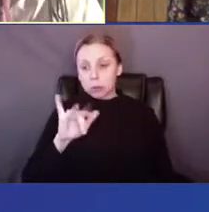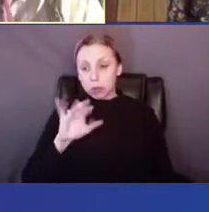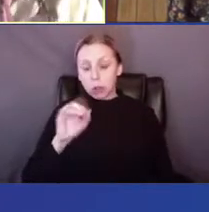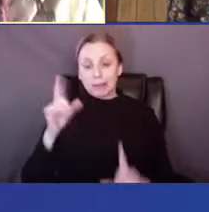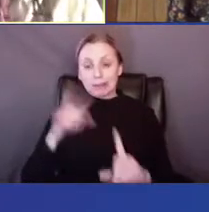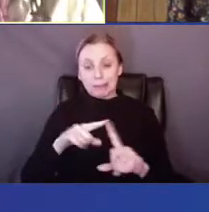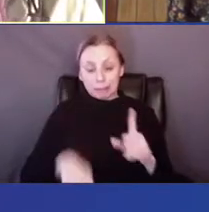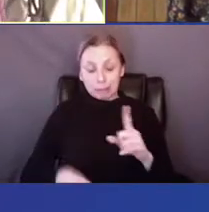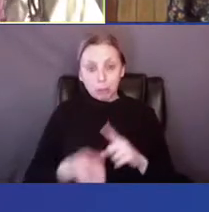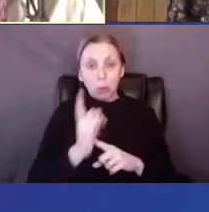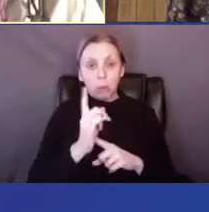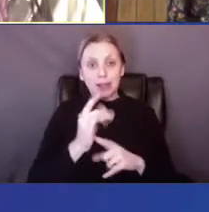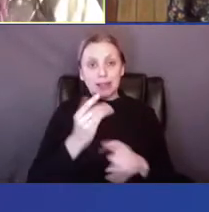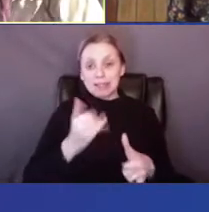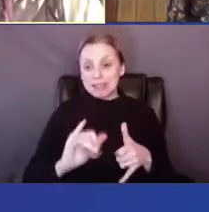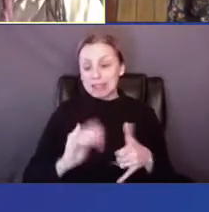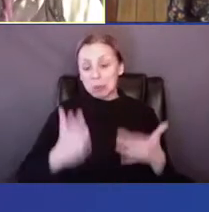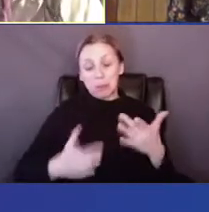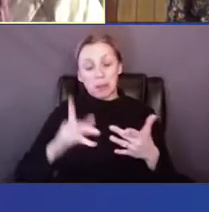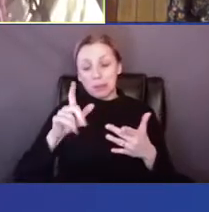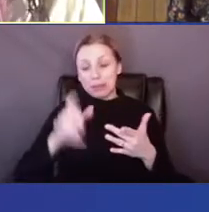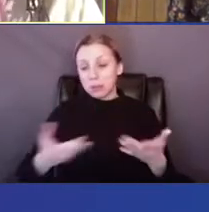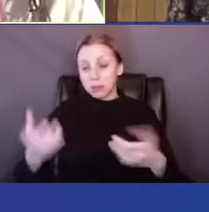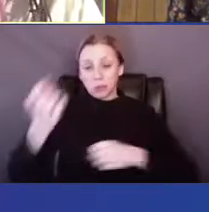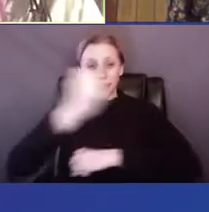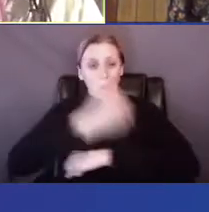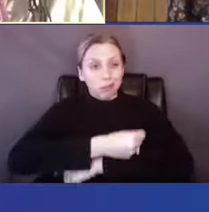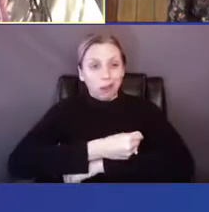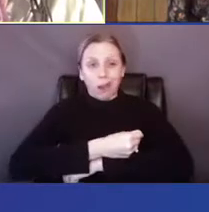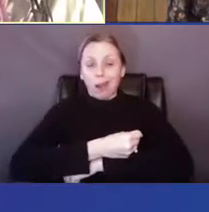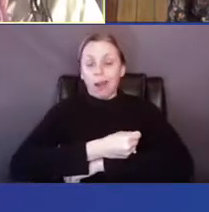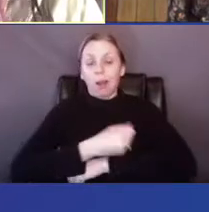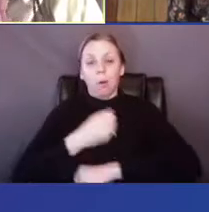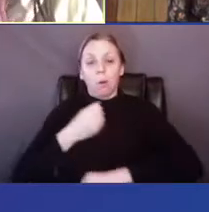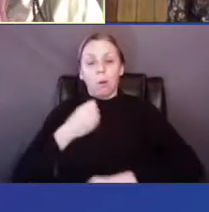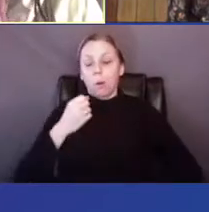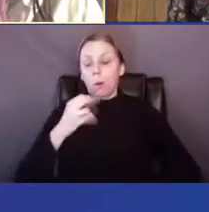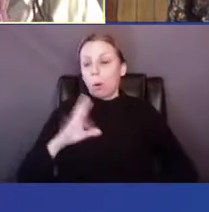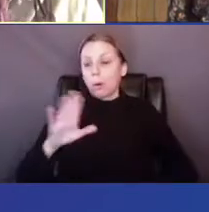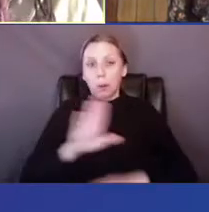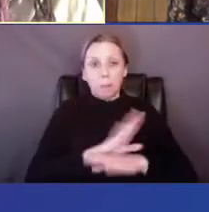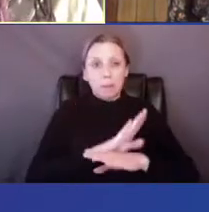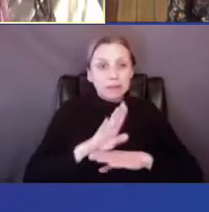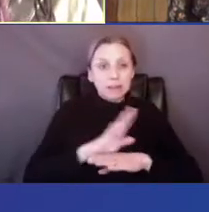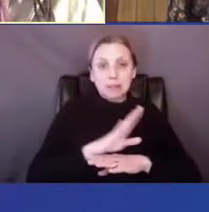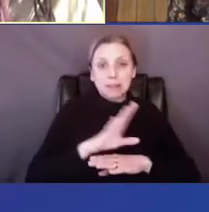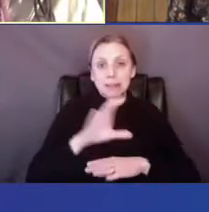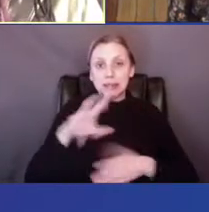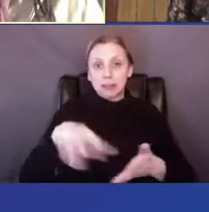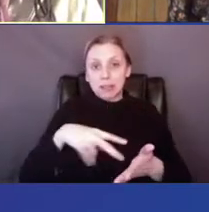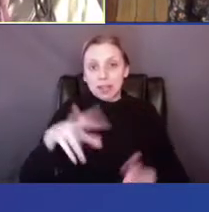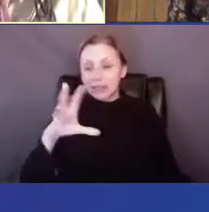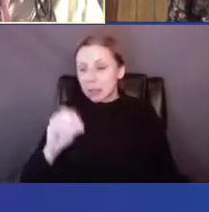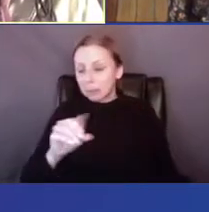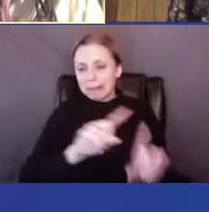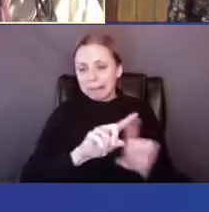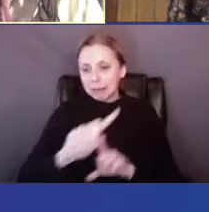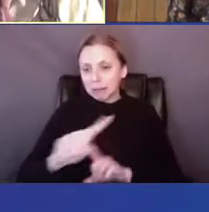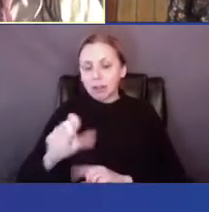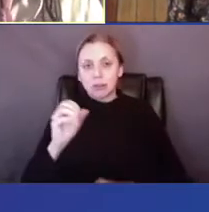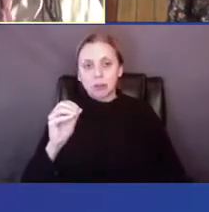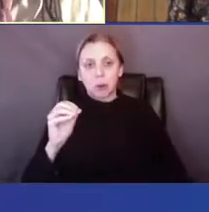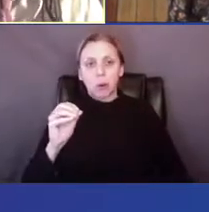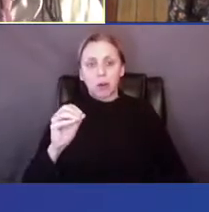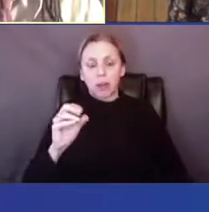still may have to close their studios or, you know, or, or their dance companies. Um, so